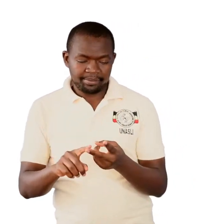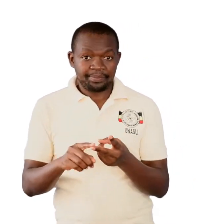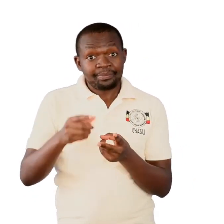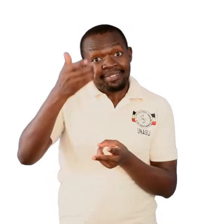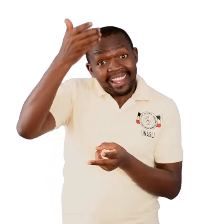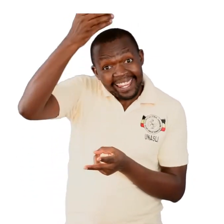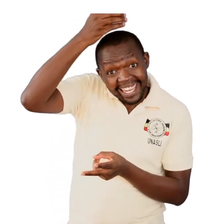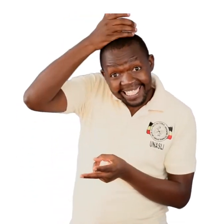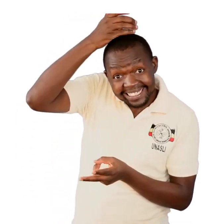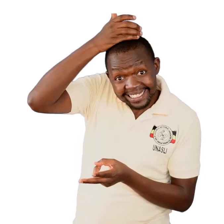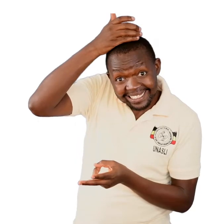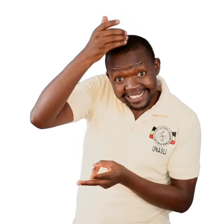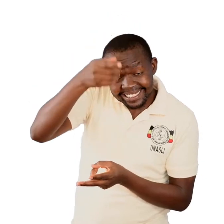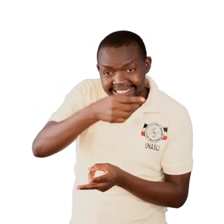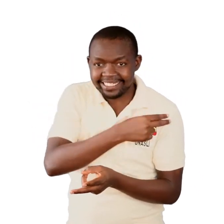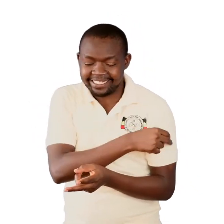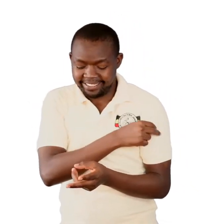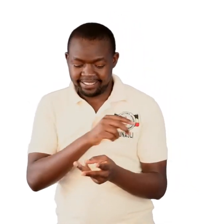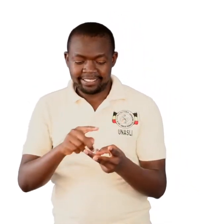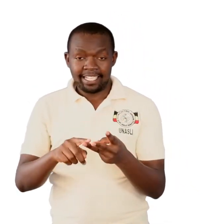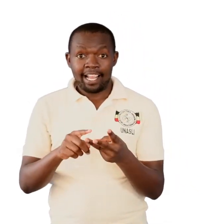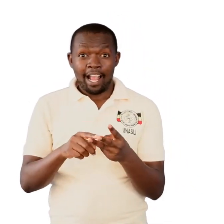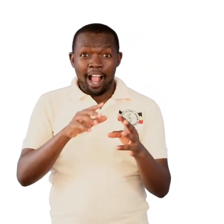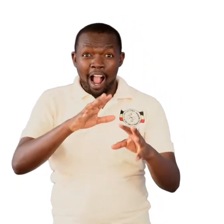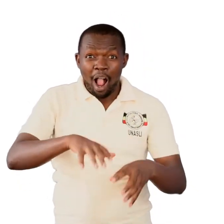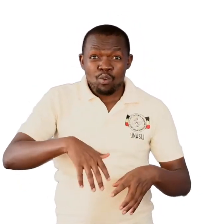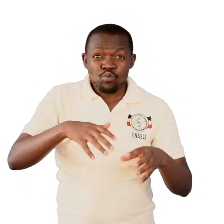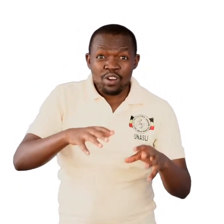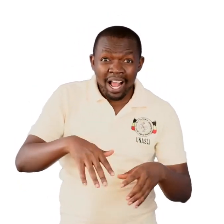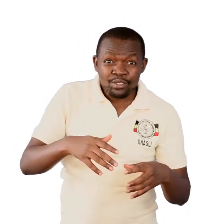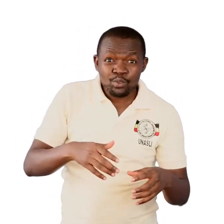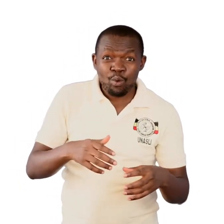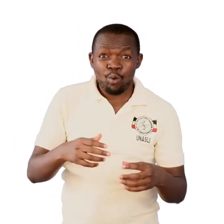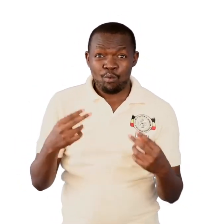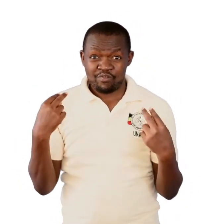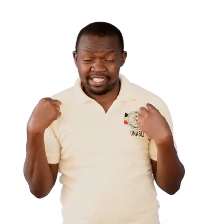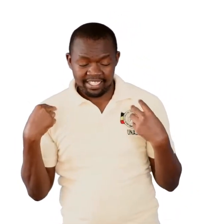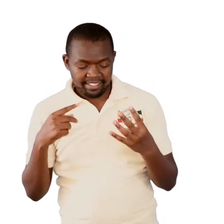officers, pharmacists, engineers,